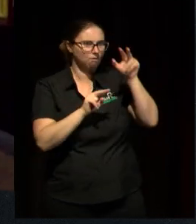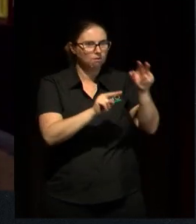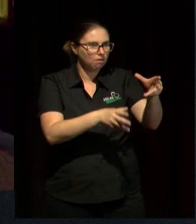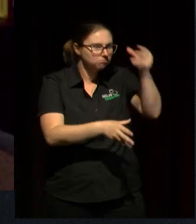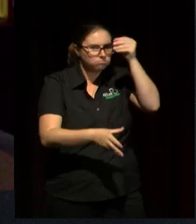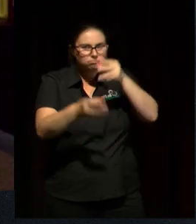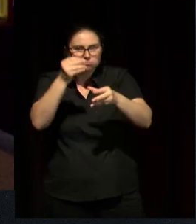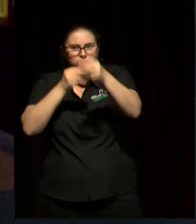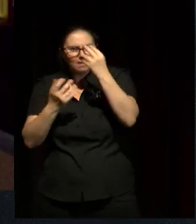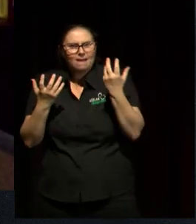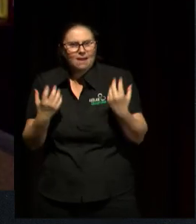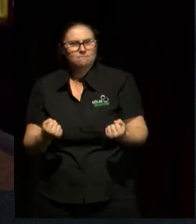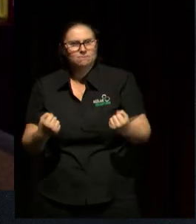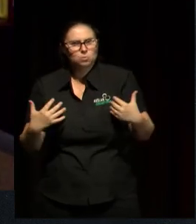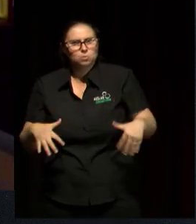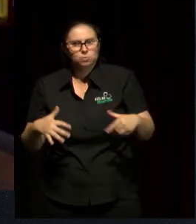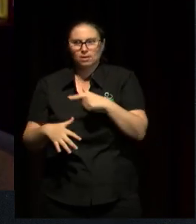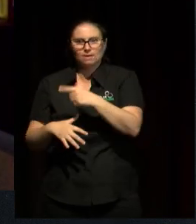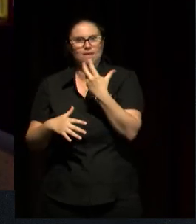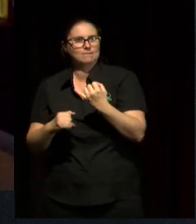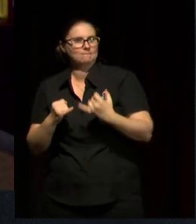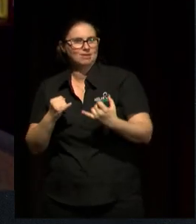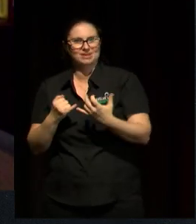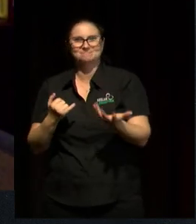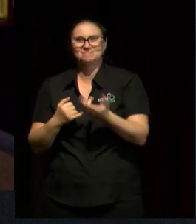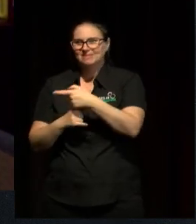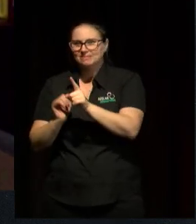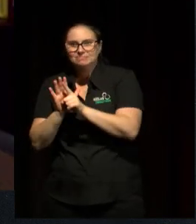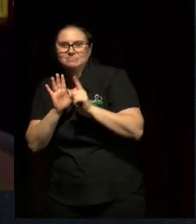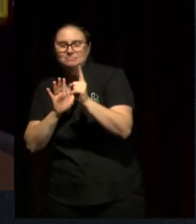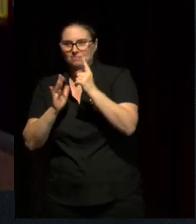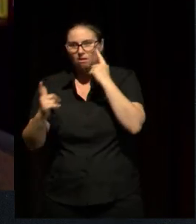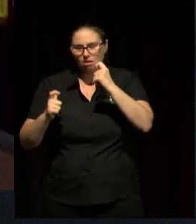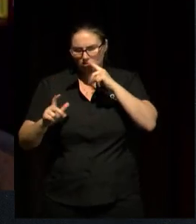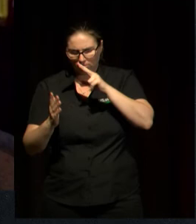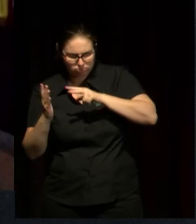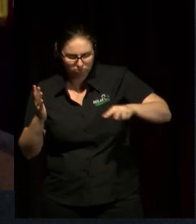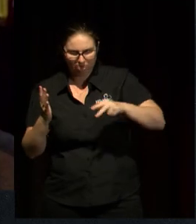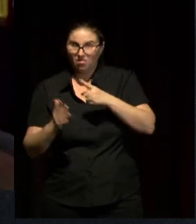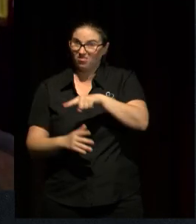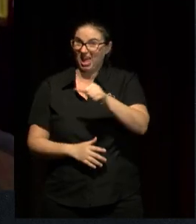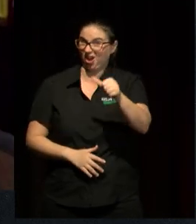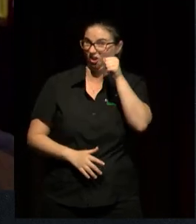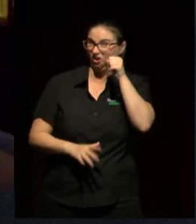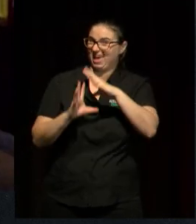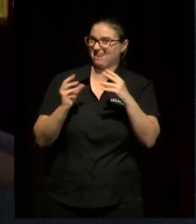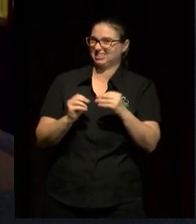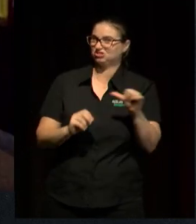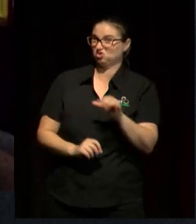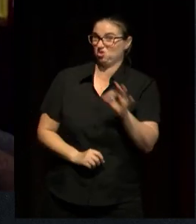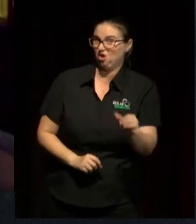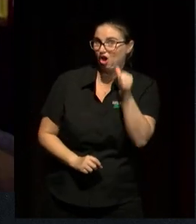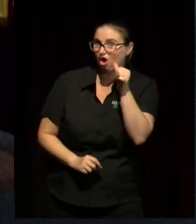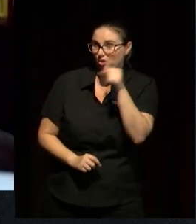articulate, you know, precocious, clever children who know all the things that they shouldn't know. We perceive that they shouldn't know. And